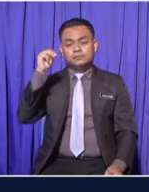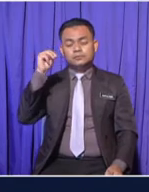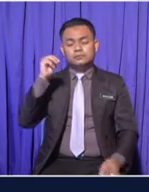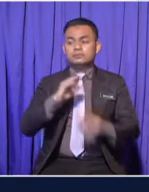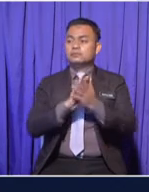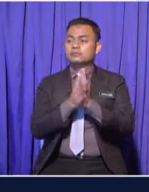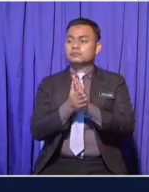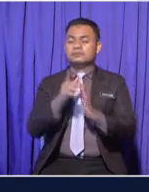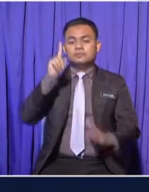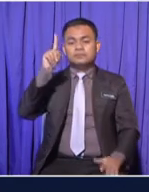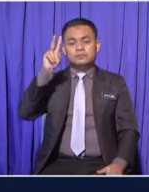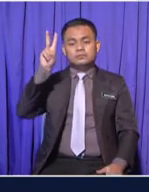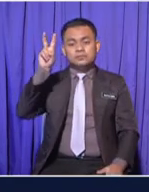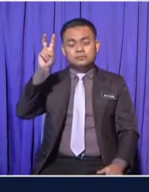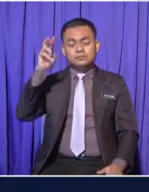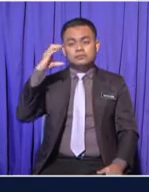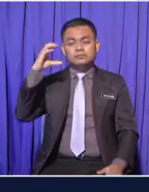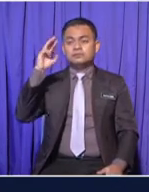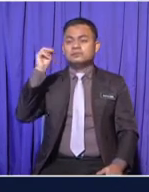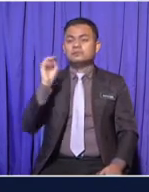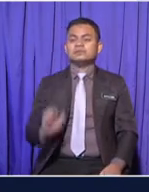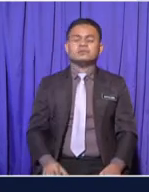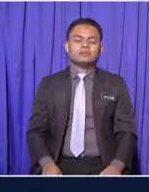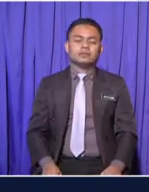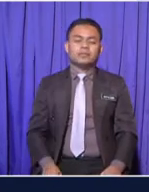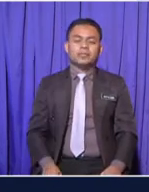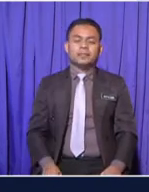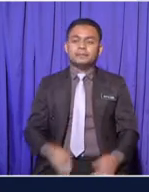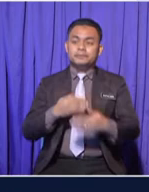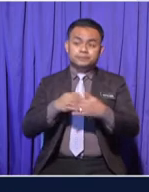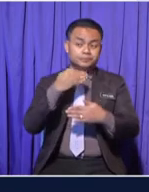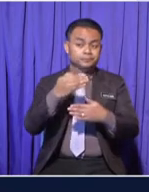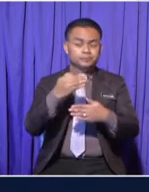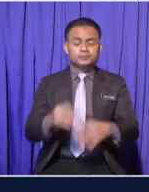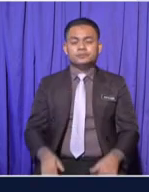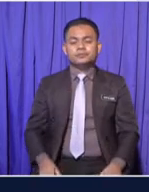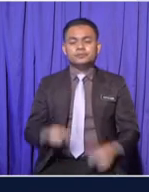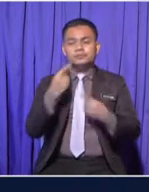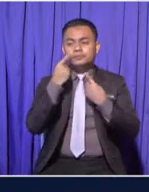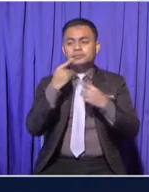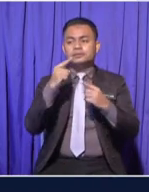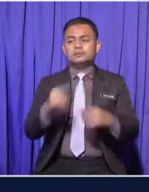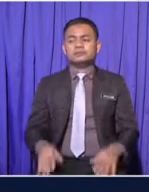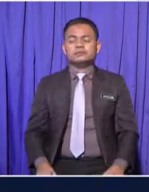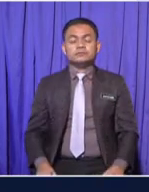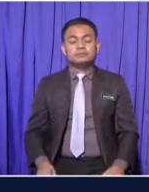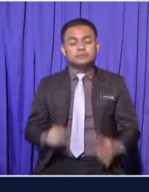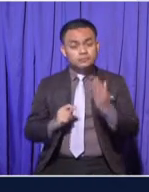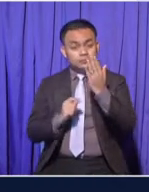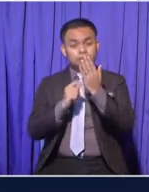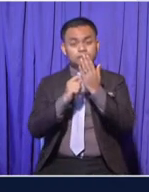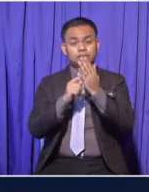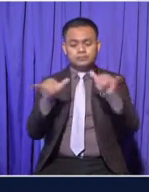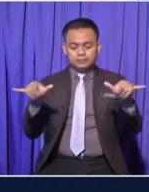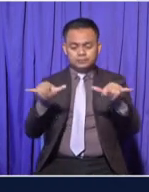120 centimeters Next Next, the answer is Increase in